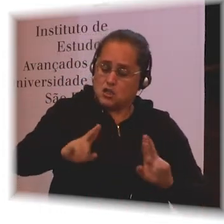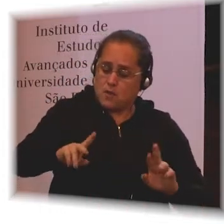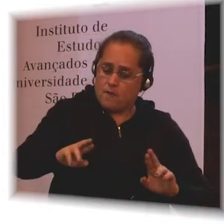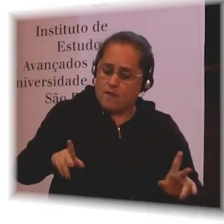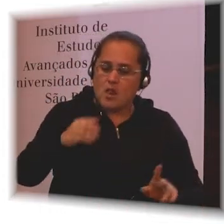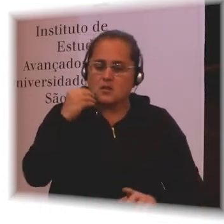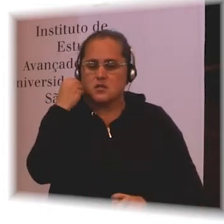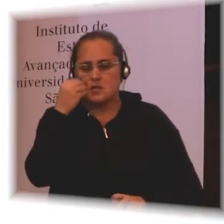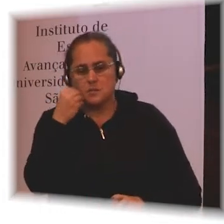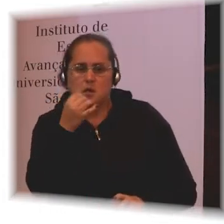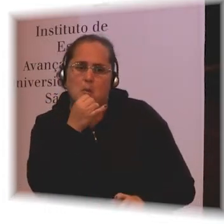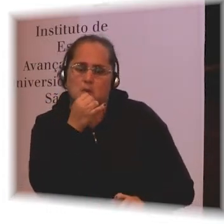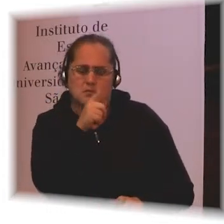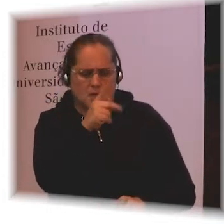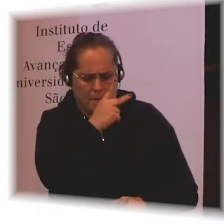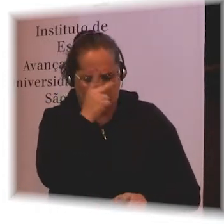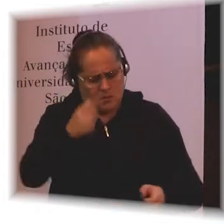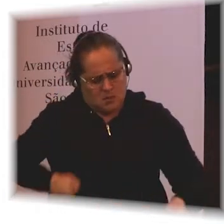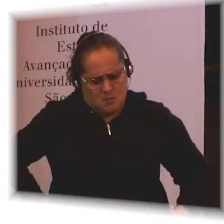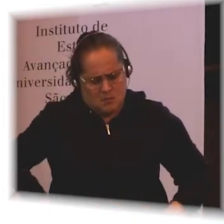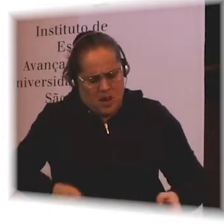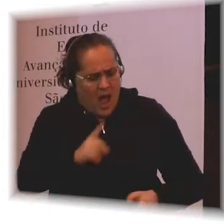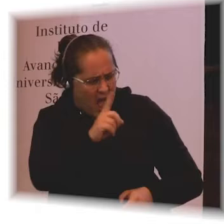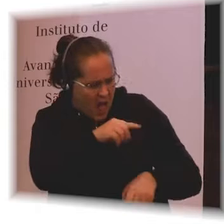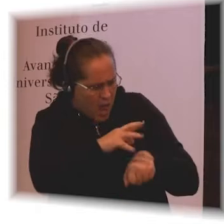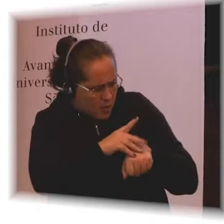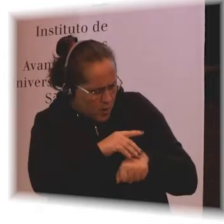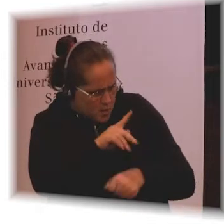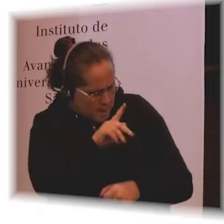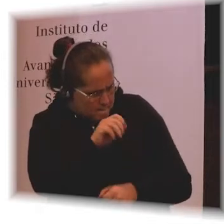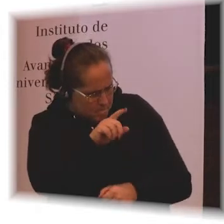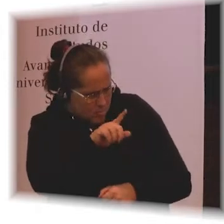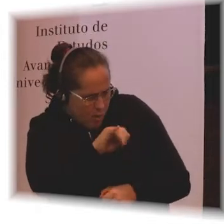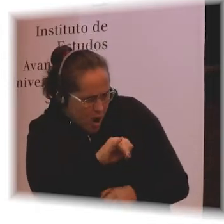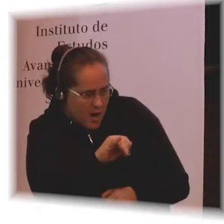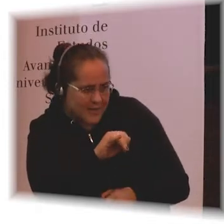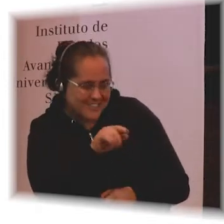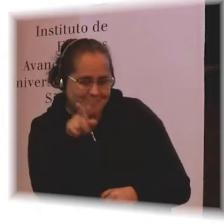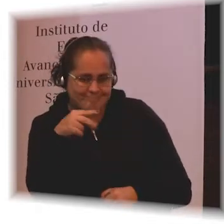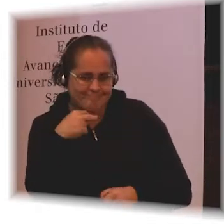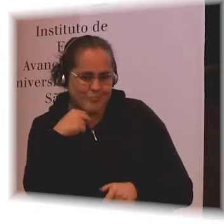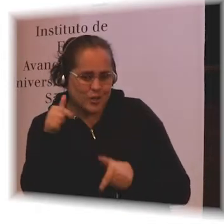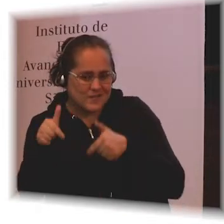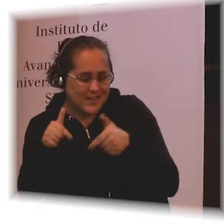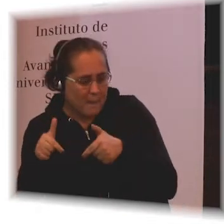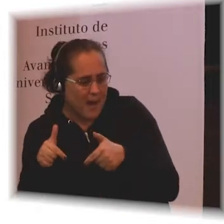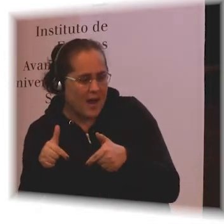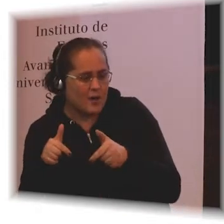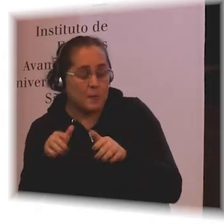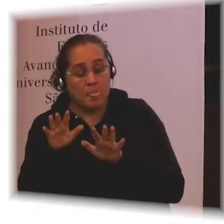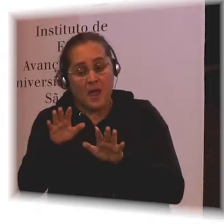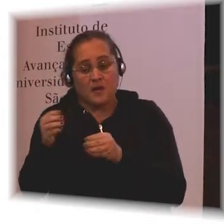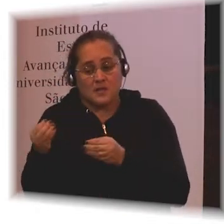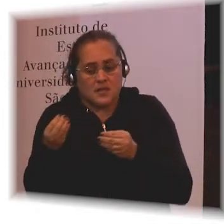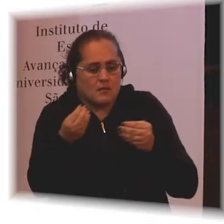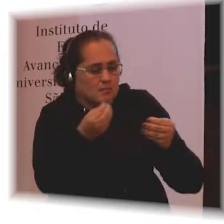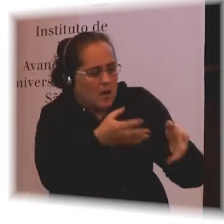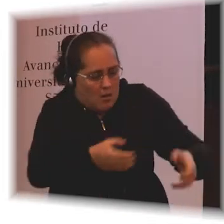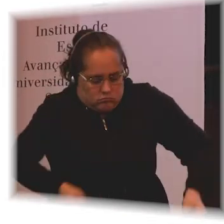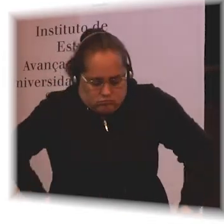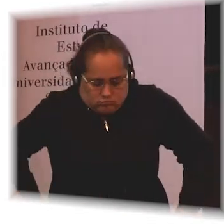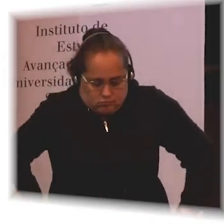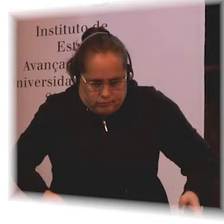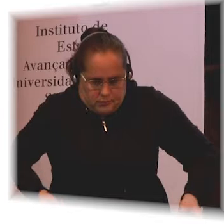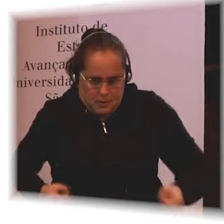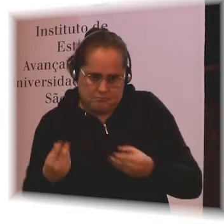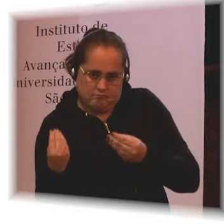cannot have a certain kind of job. So let's say you give the person a wheelchair and then you haven't affected